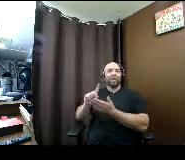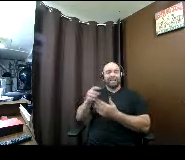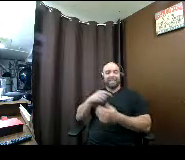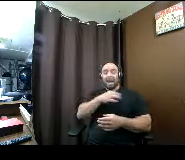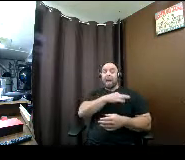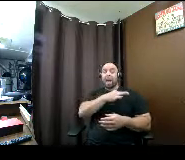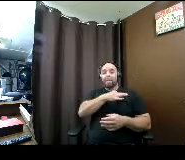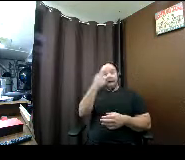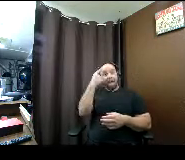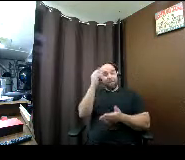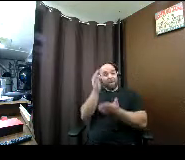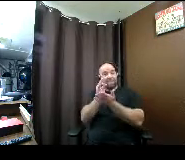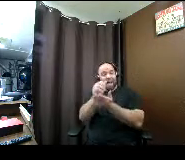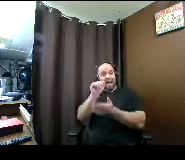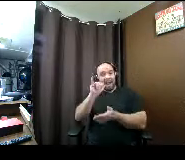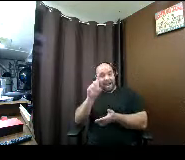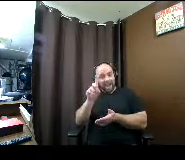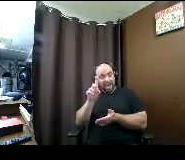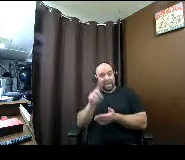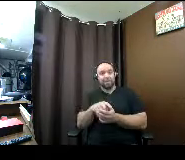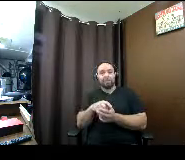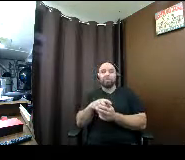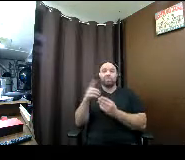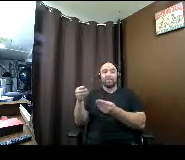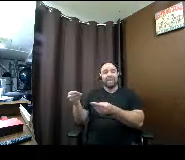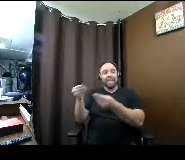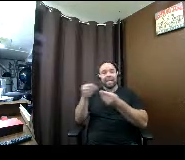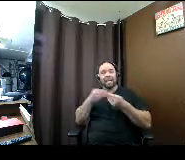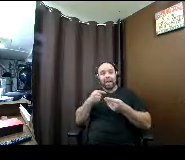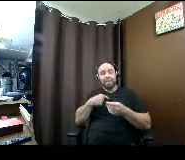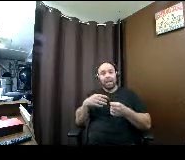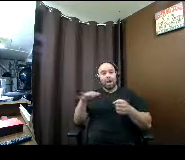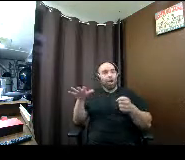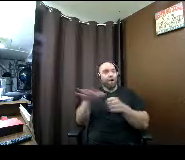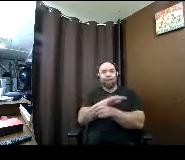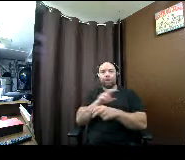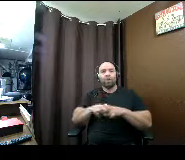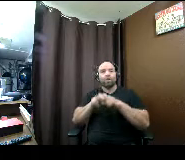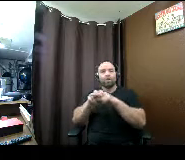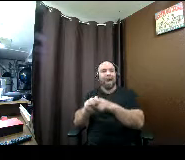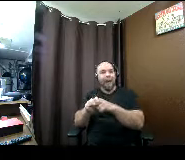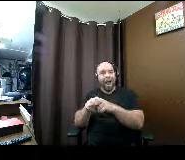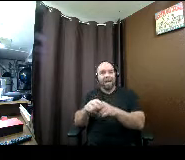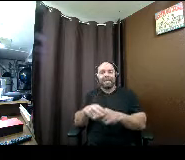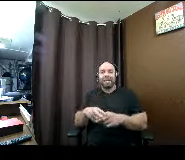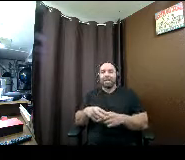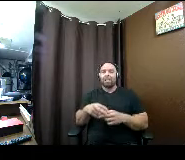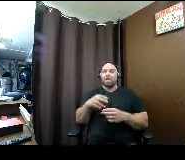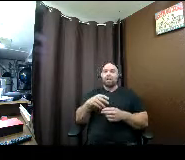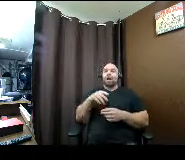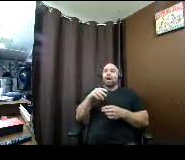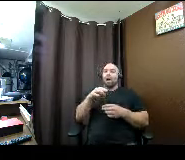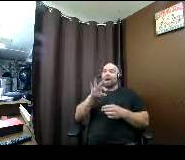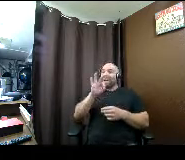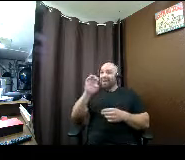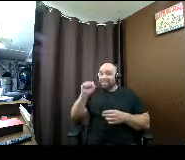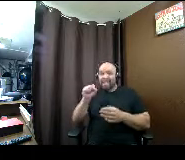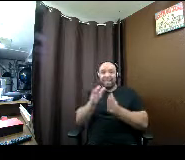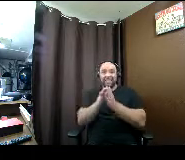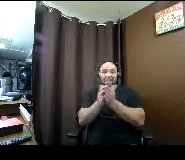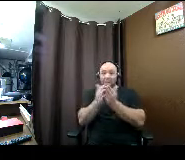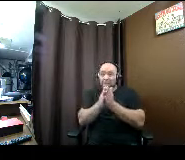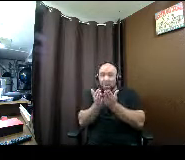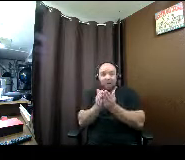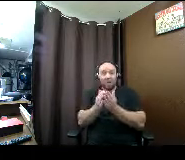aid and they gave me uh basically what they call full ride they paid for my tuition my fees and my books and they gave